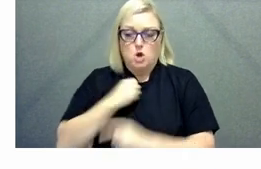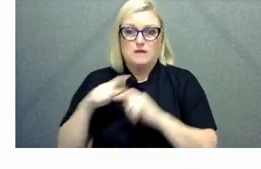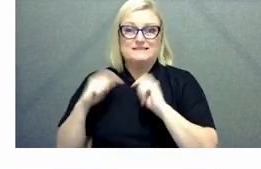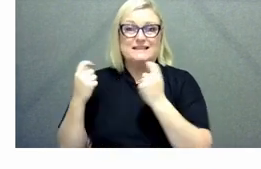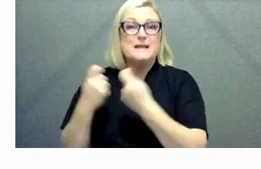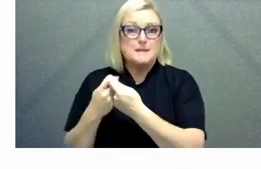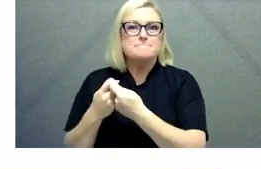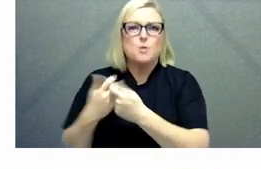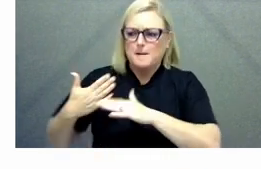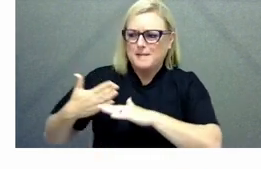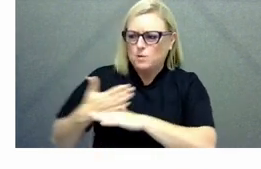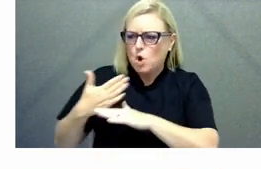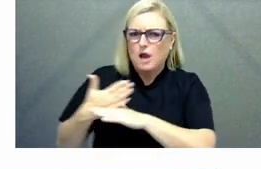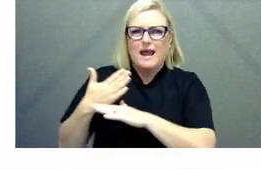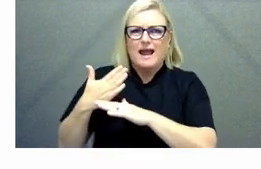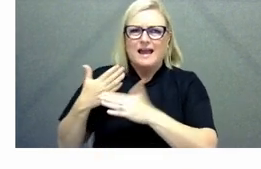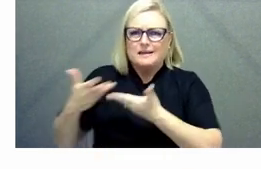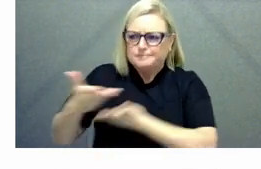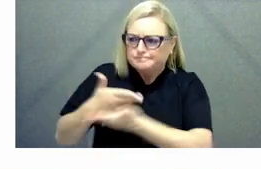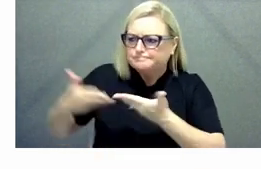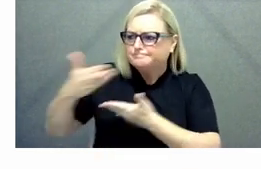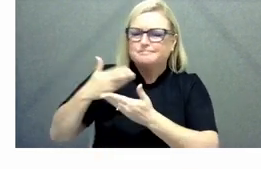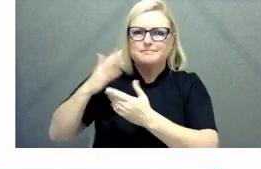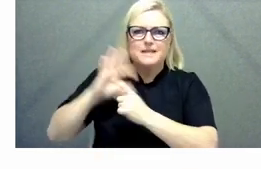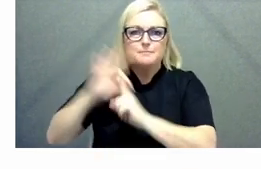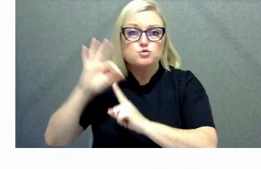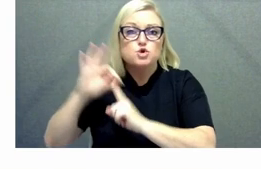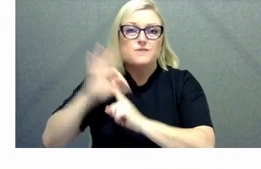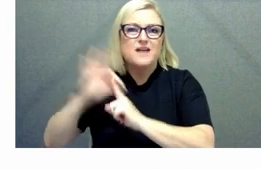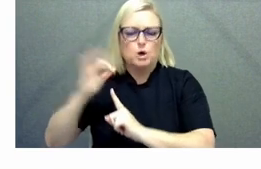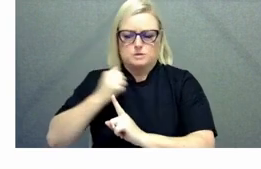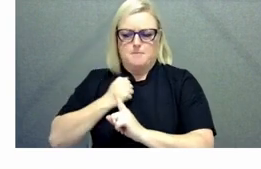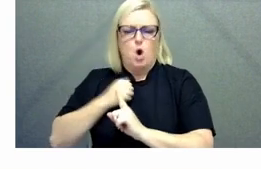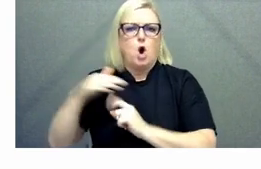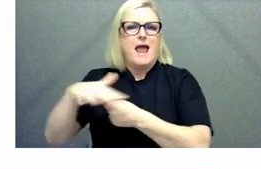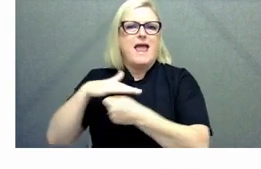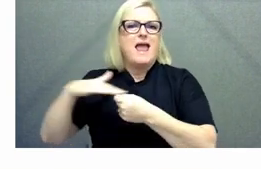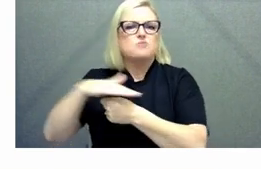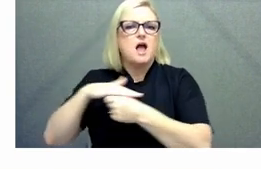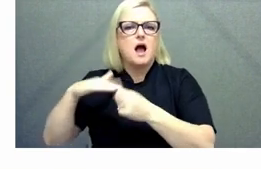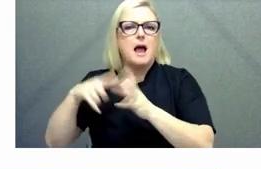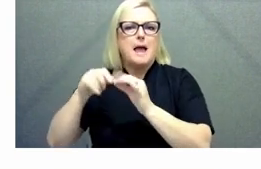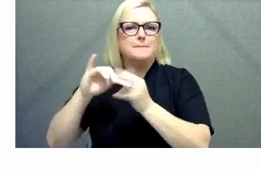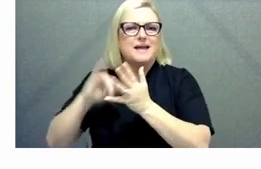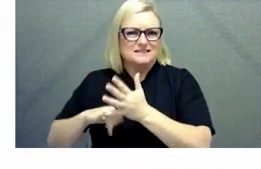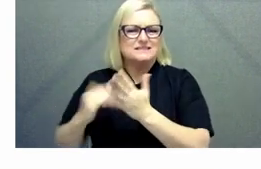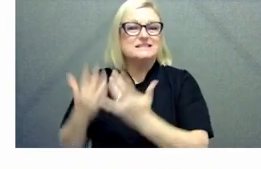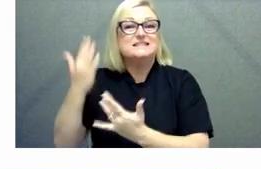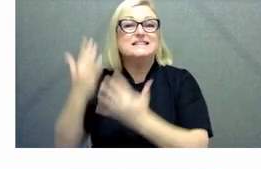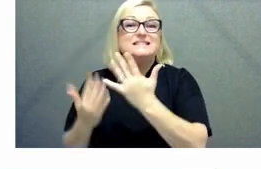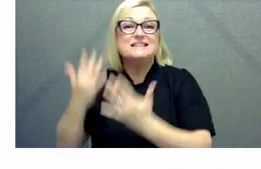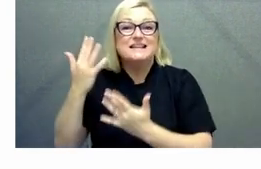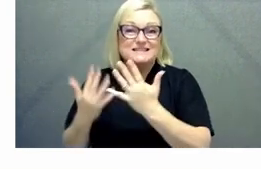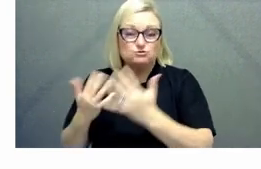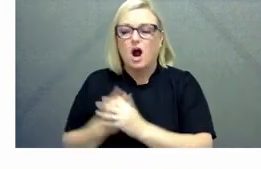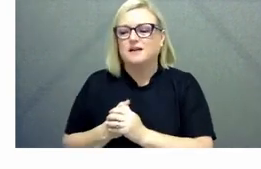because the part of the statistical business that I'm responsible for statistical infrastructure is not